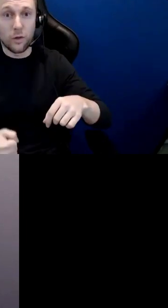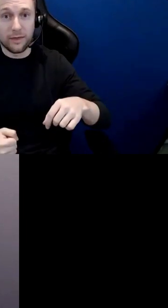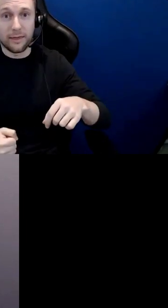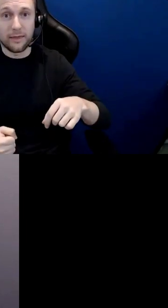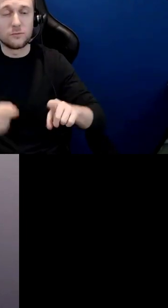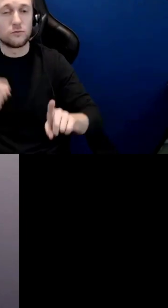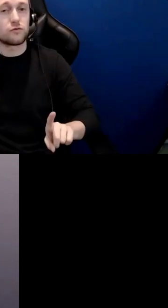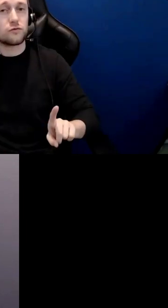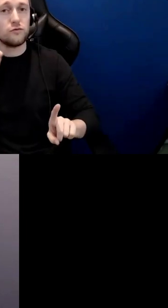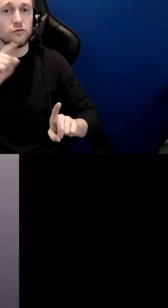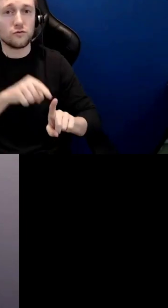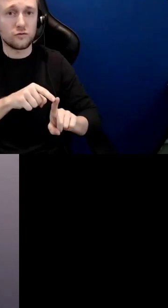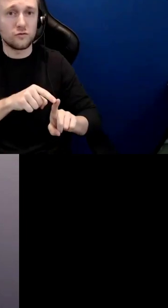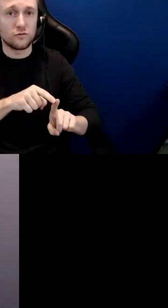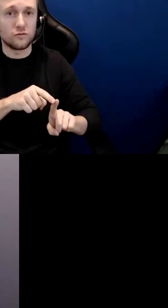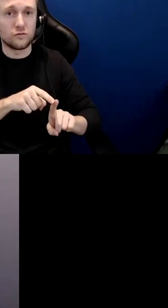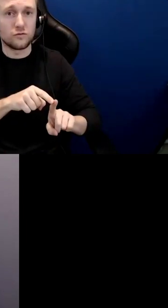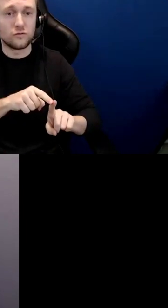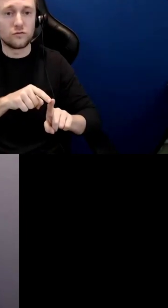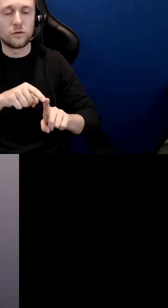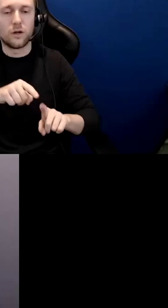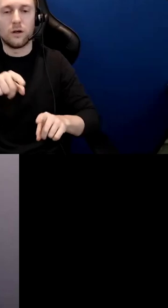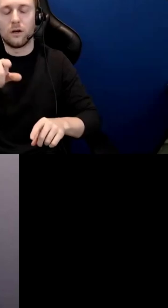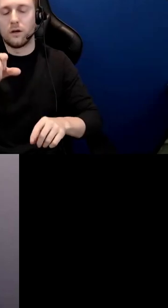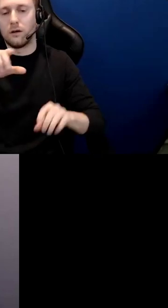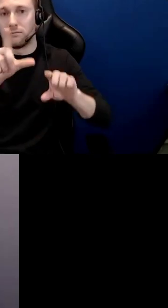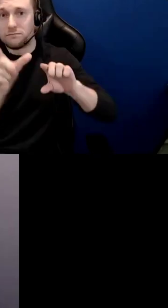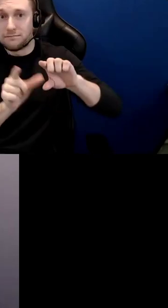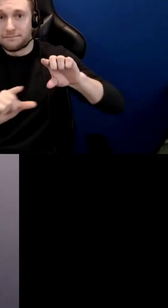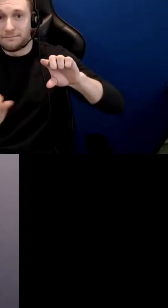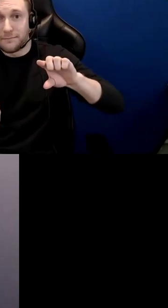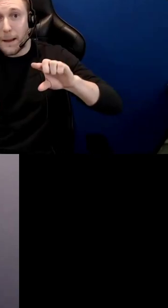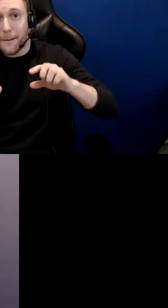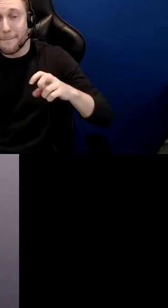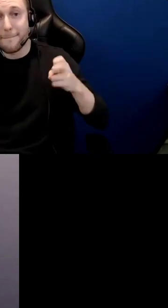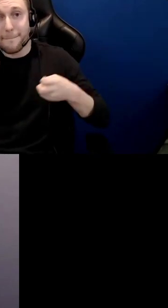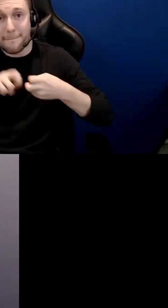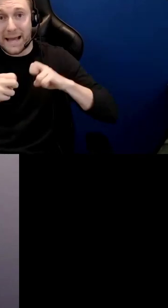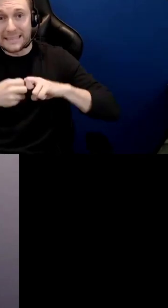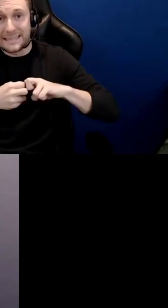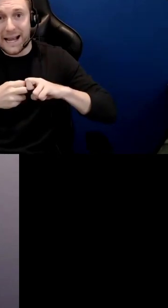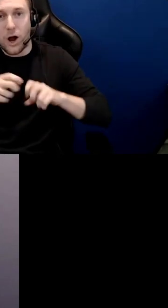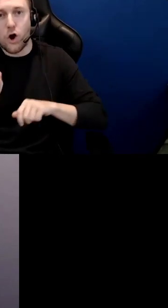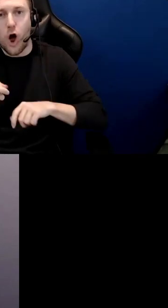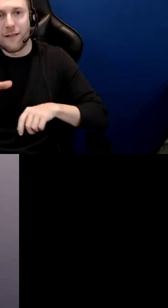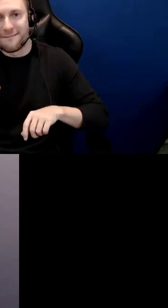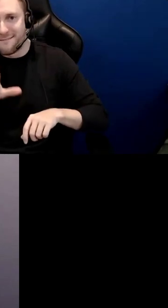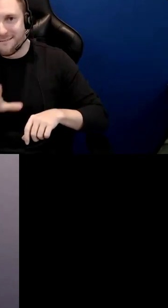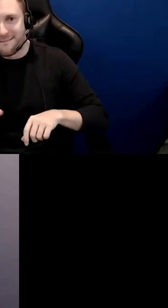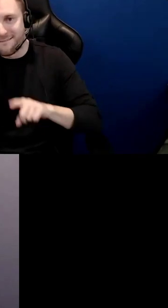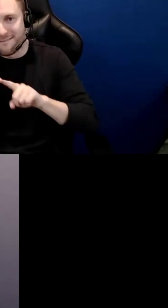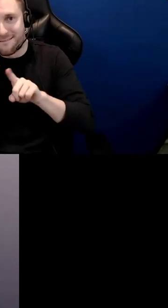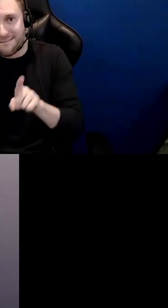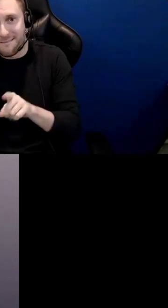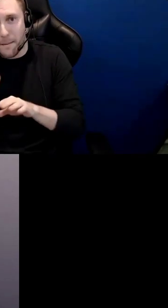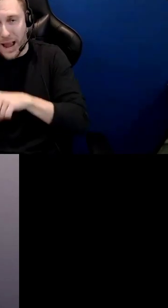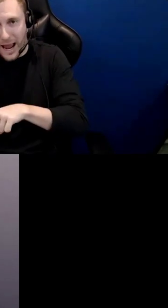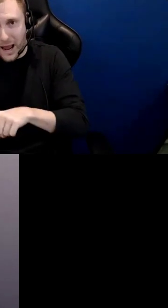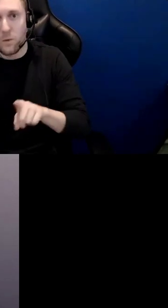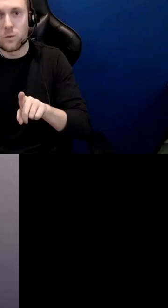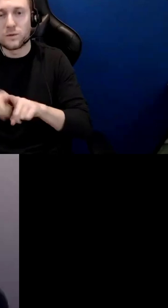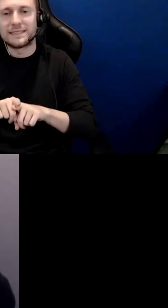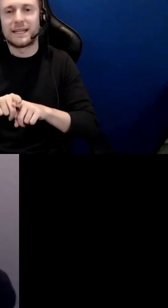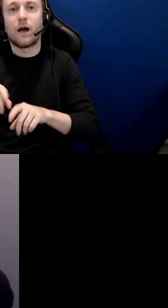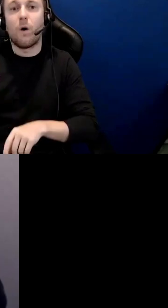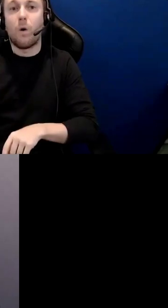and then we can identify those in the northern shield the watershed of ontario that runs south from